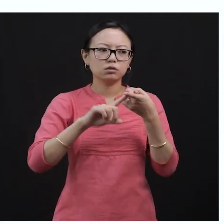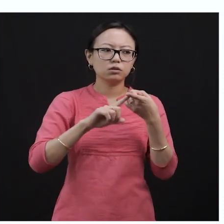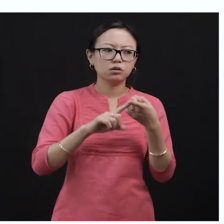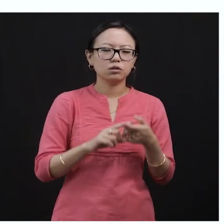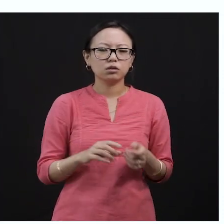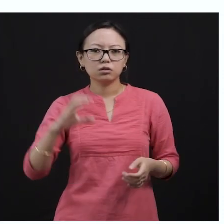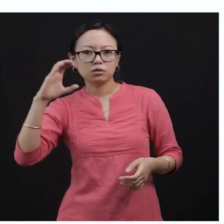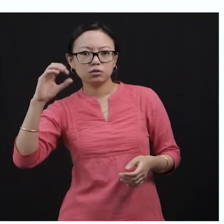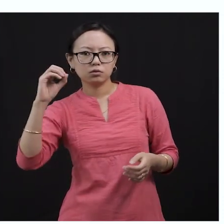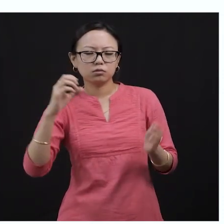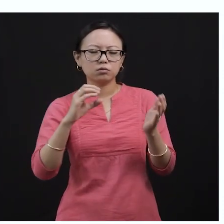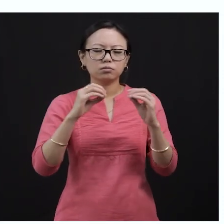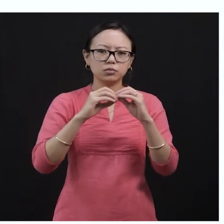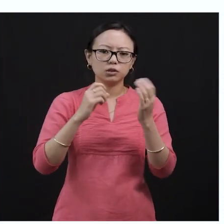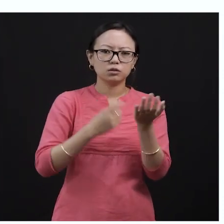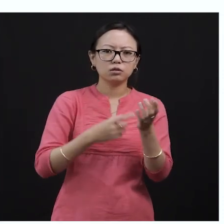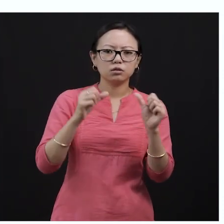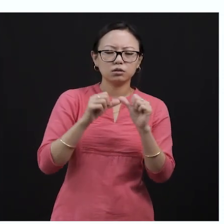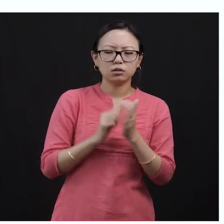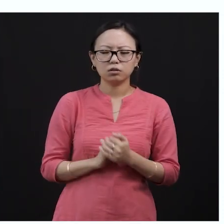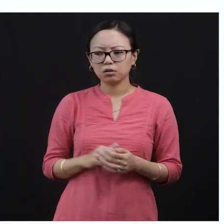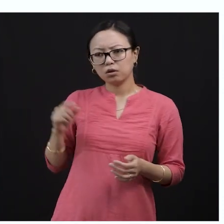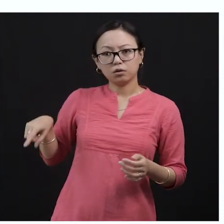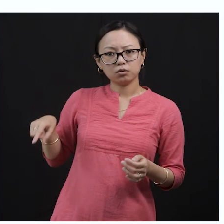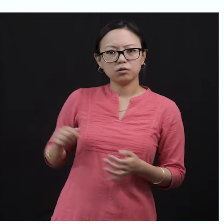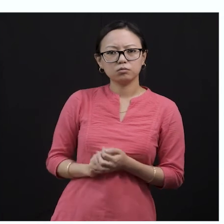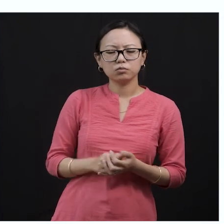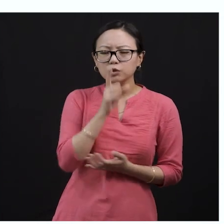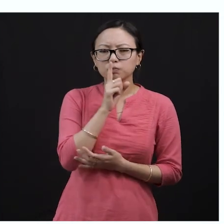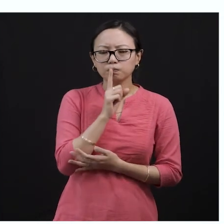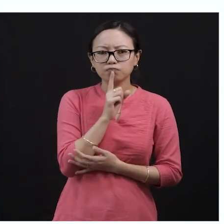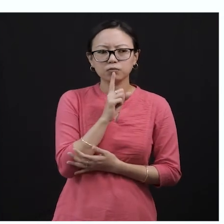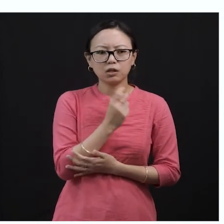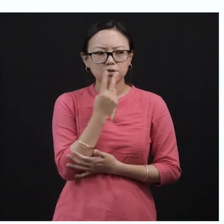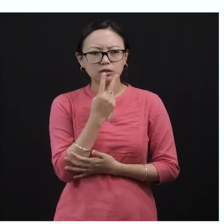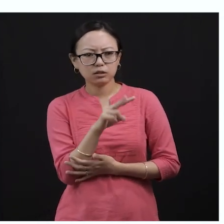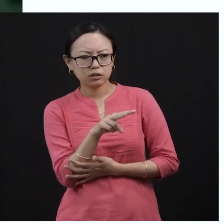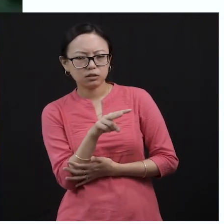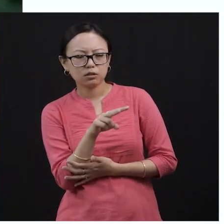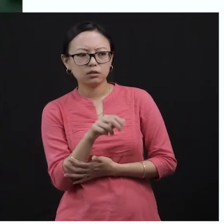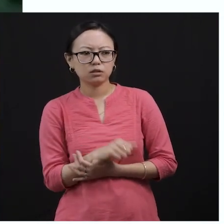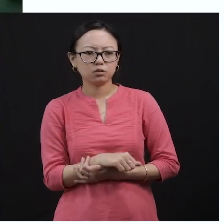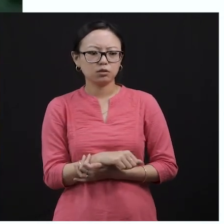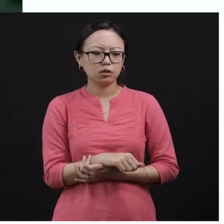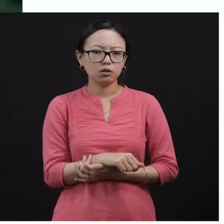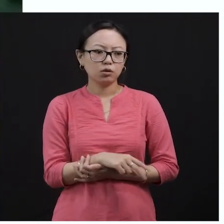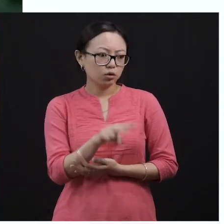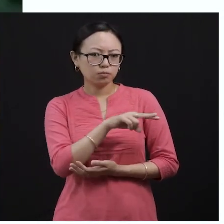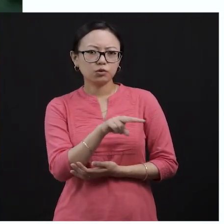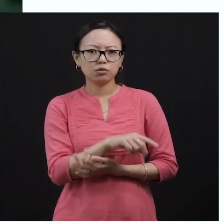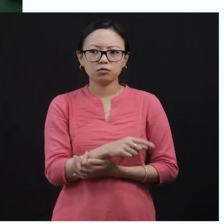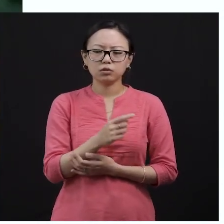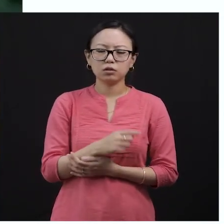what these two creatures would do. So he was just quietly looking at it. The two fighters did not notice him, okay? The two